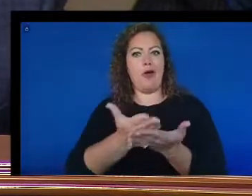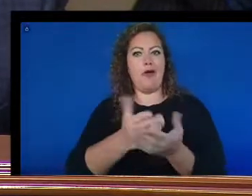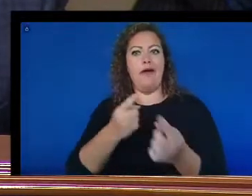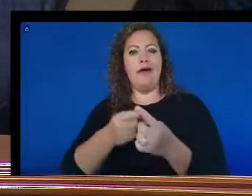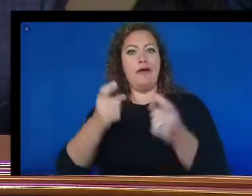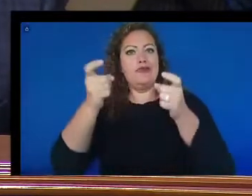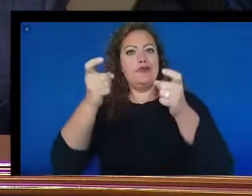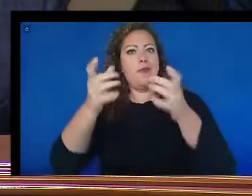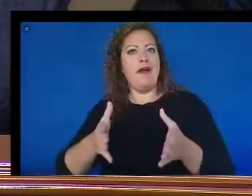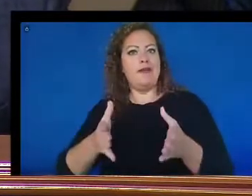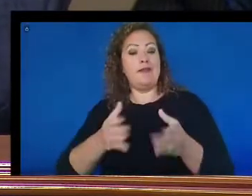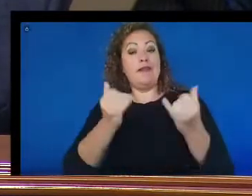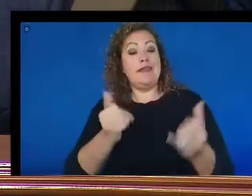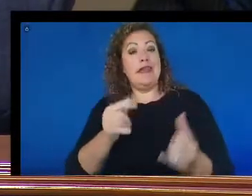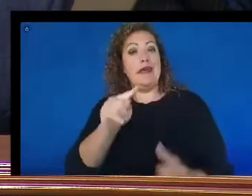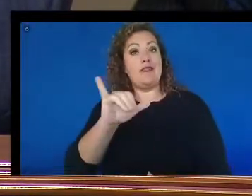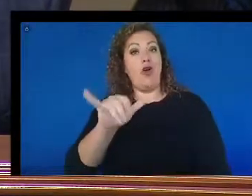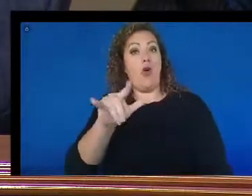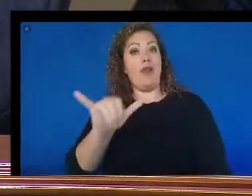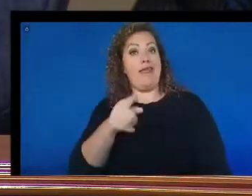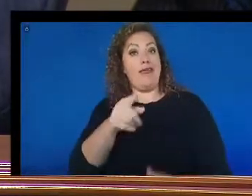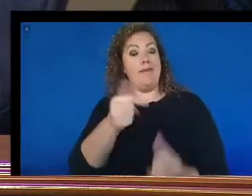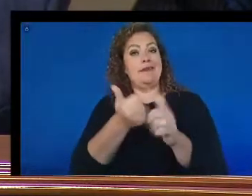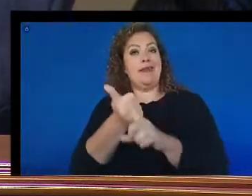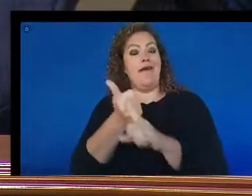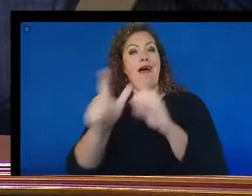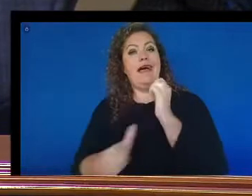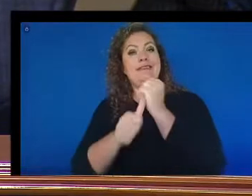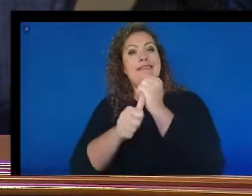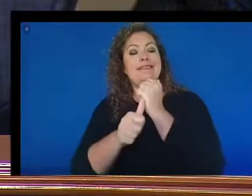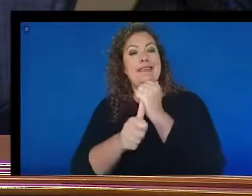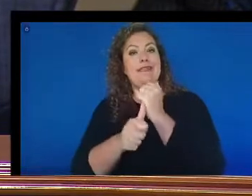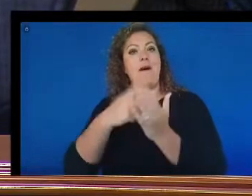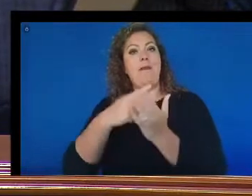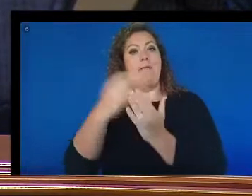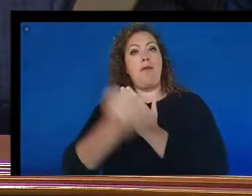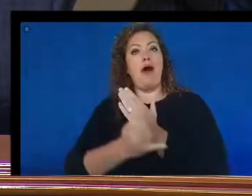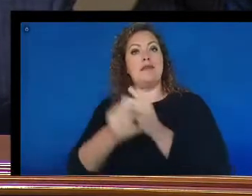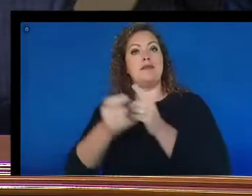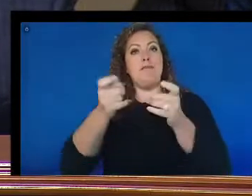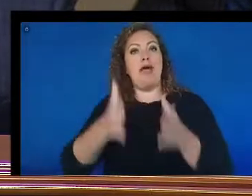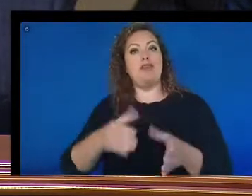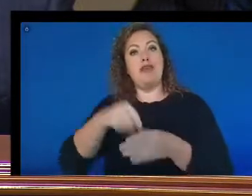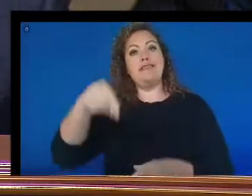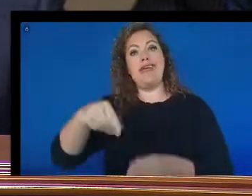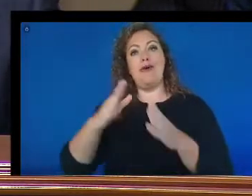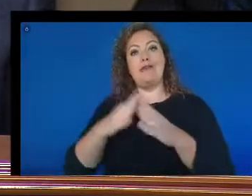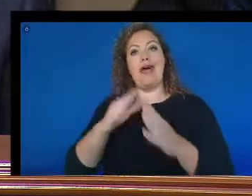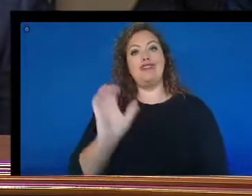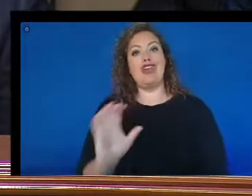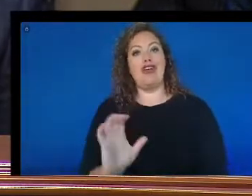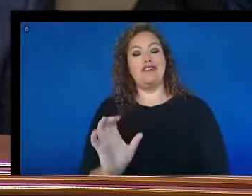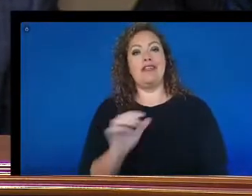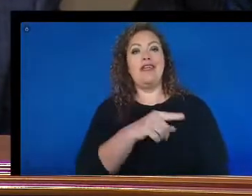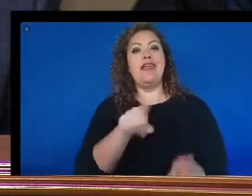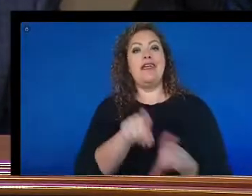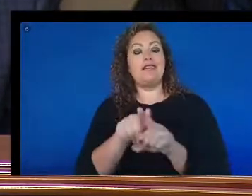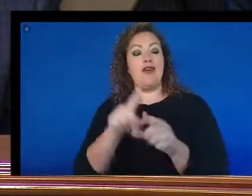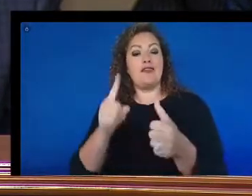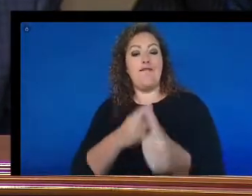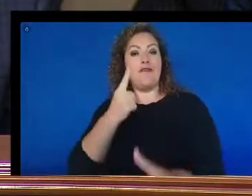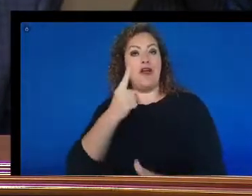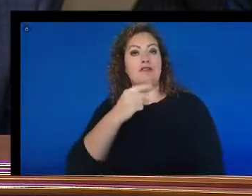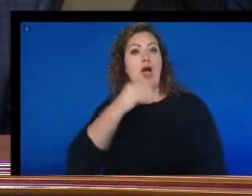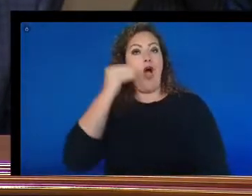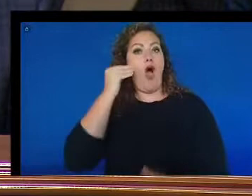Tony is now an assistant project manager in downtown Charleston. He is also the first homeowner